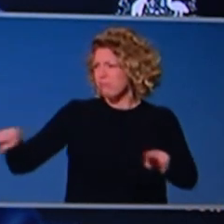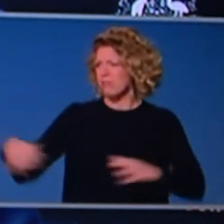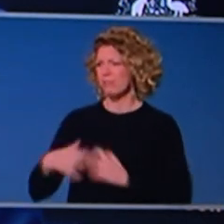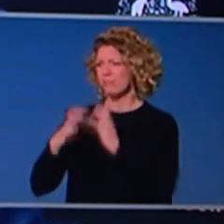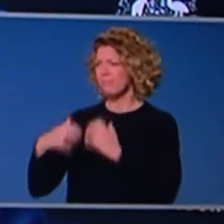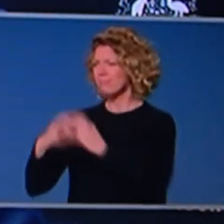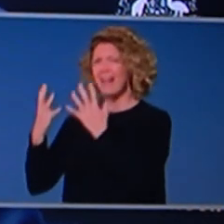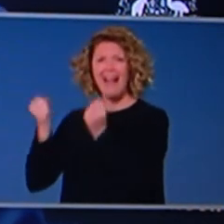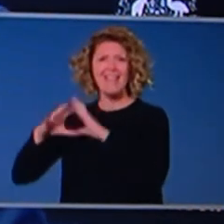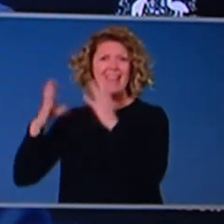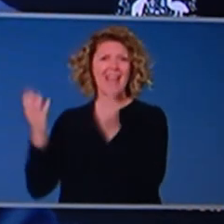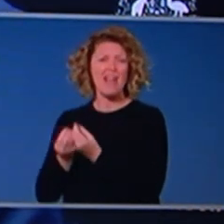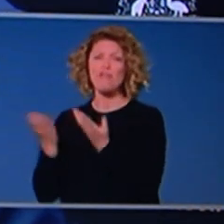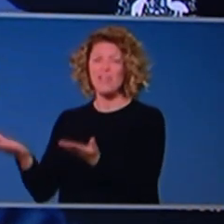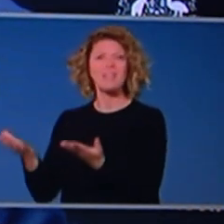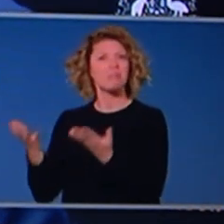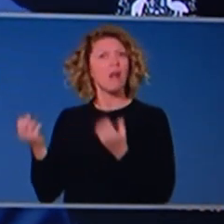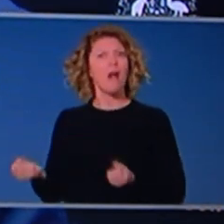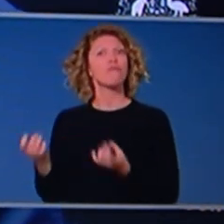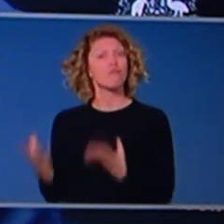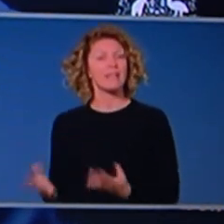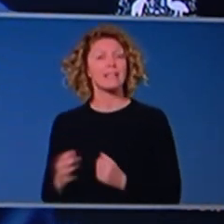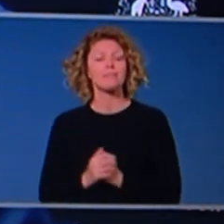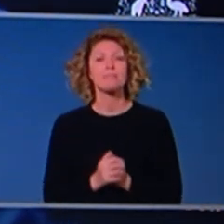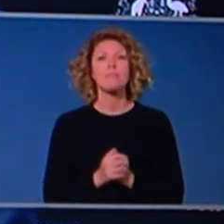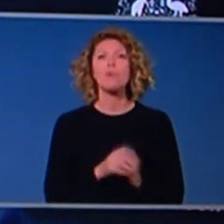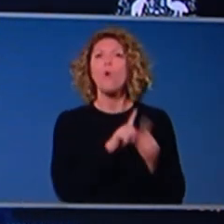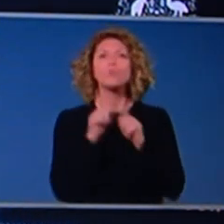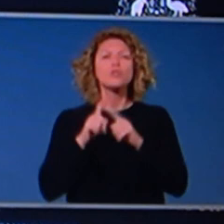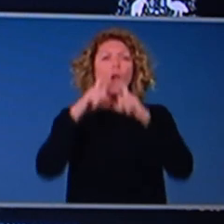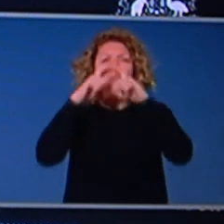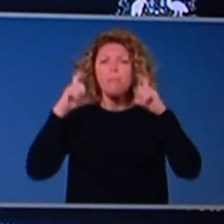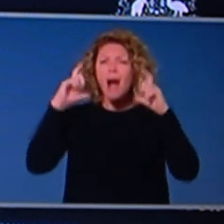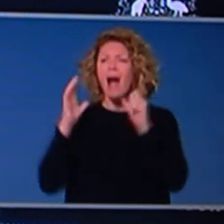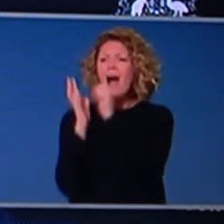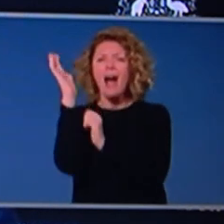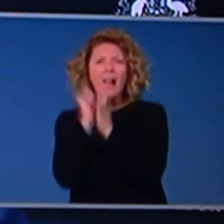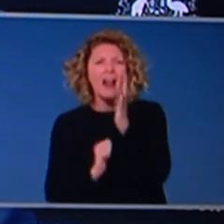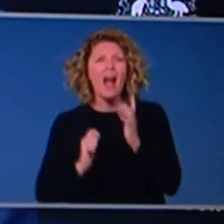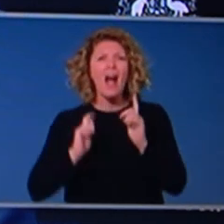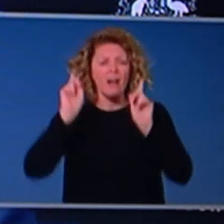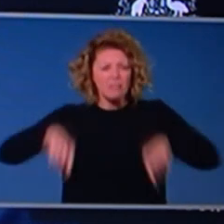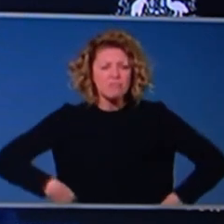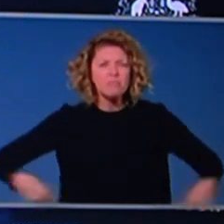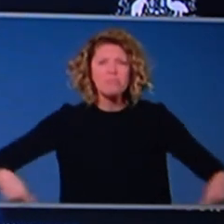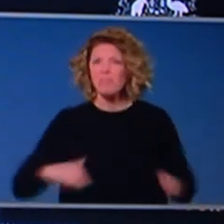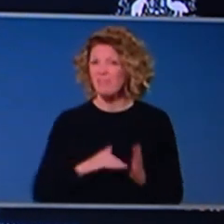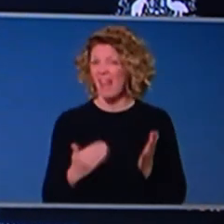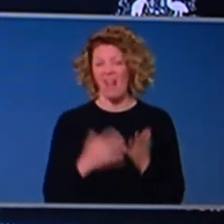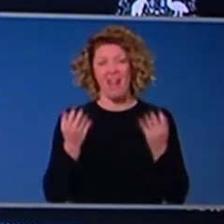Personal protective equipment was a big issue. Very pleasing to say that we now are very clear that we have enough masks.